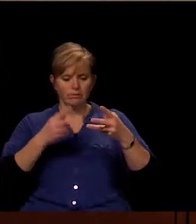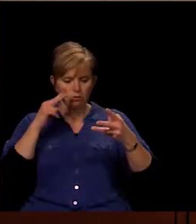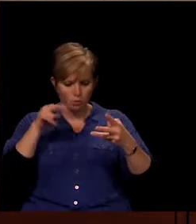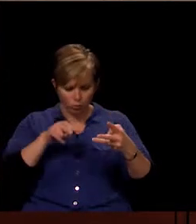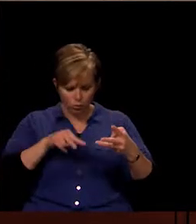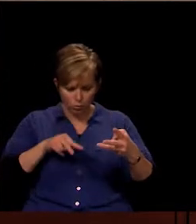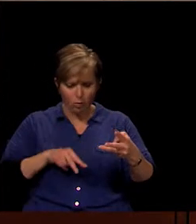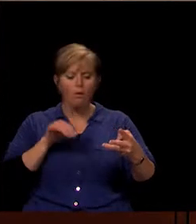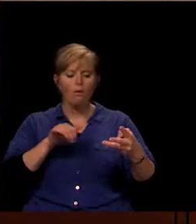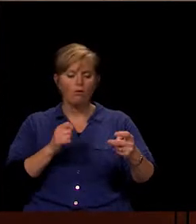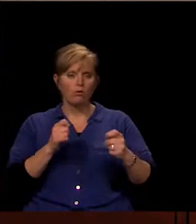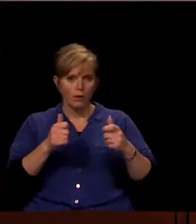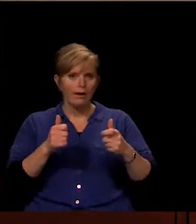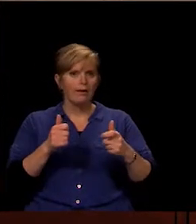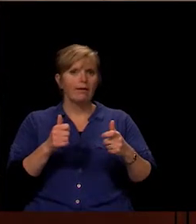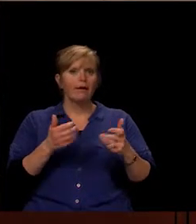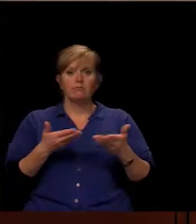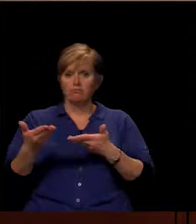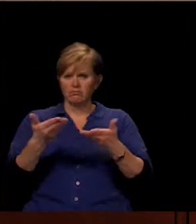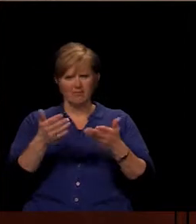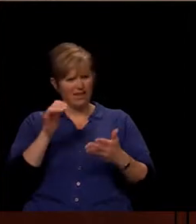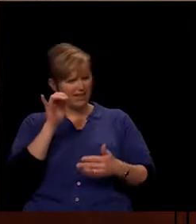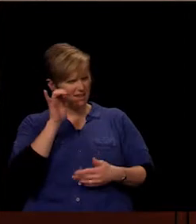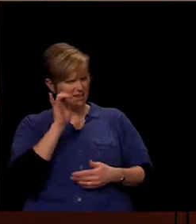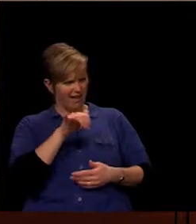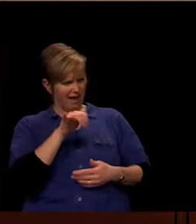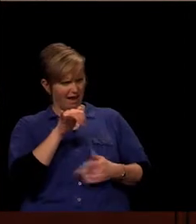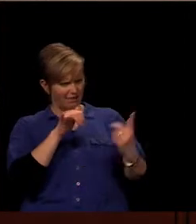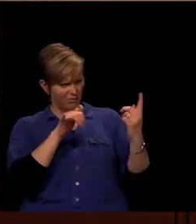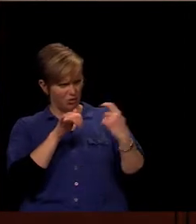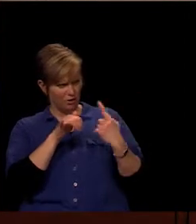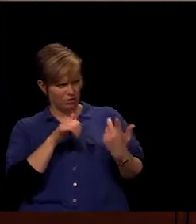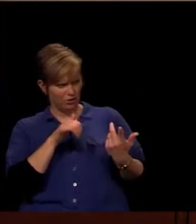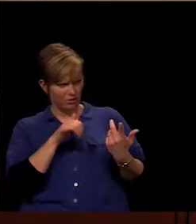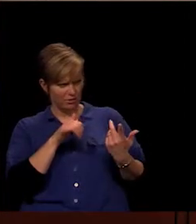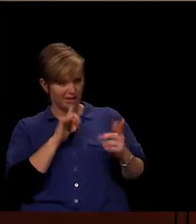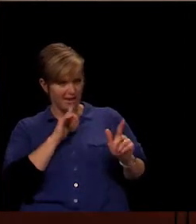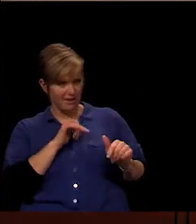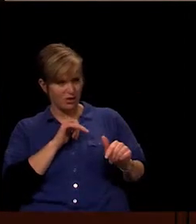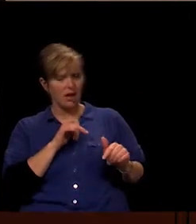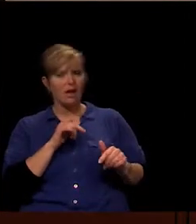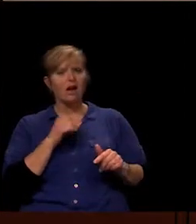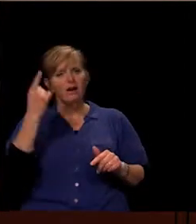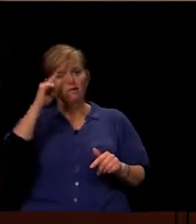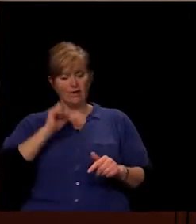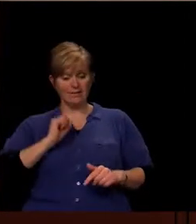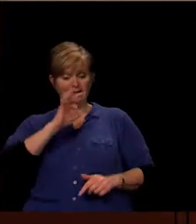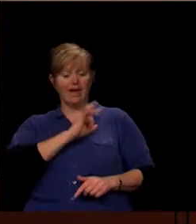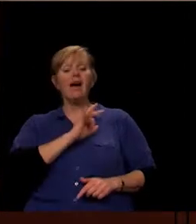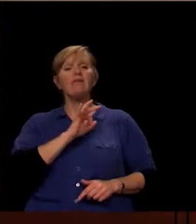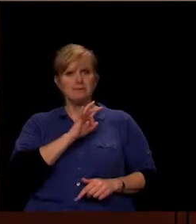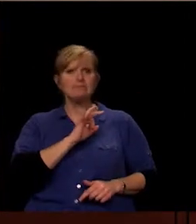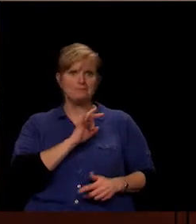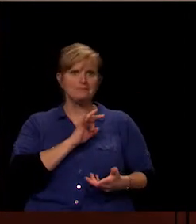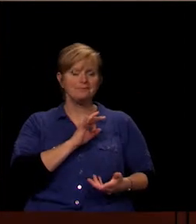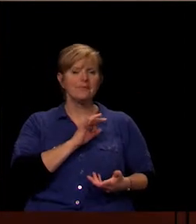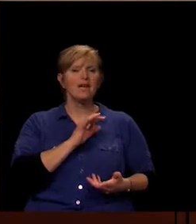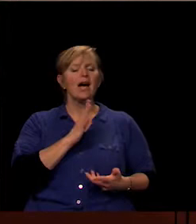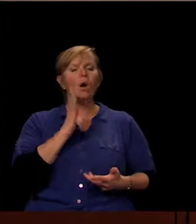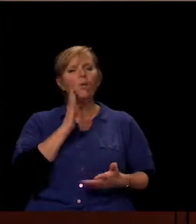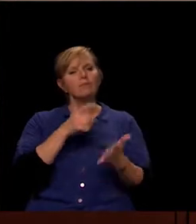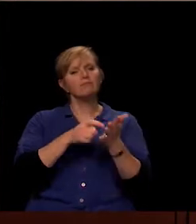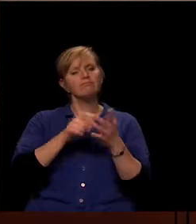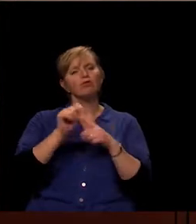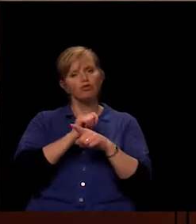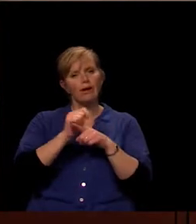is that what you're asking or is, yeah, yeah. Staff wise, I think it's one of the other things I said, you know, it's, it'll take the training